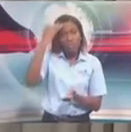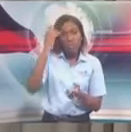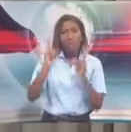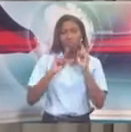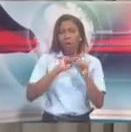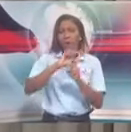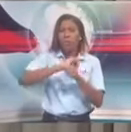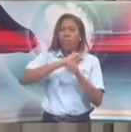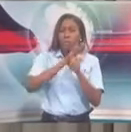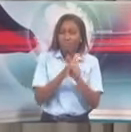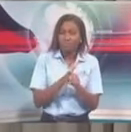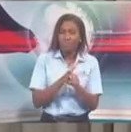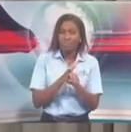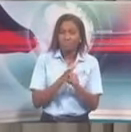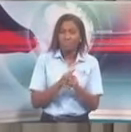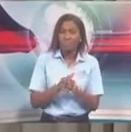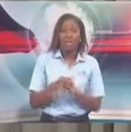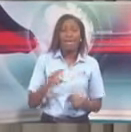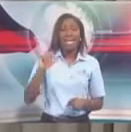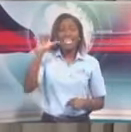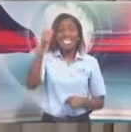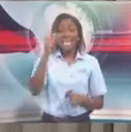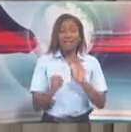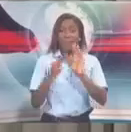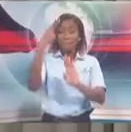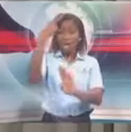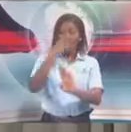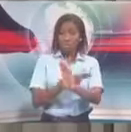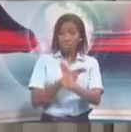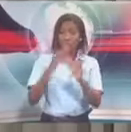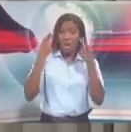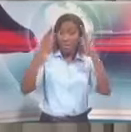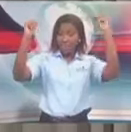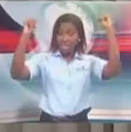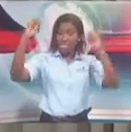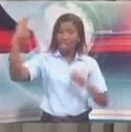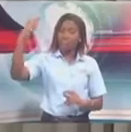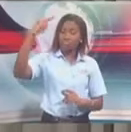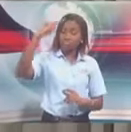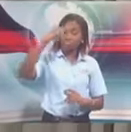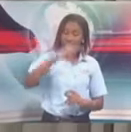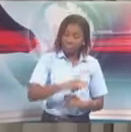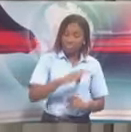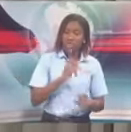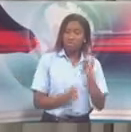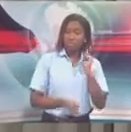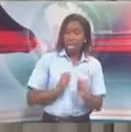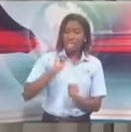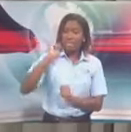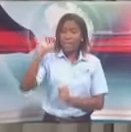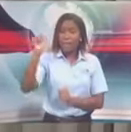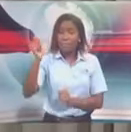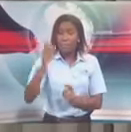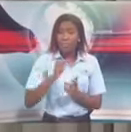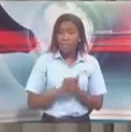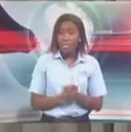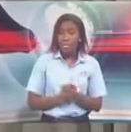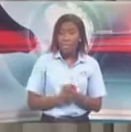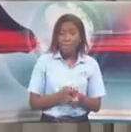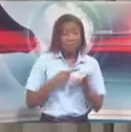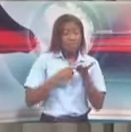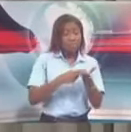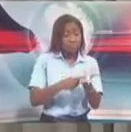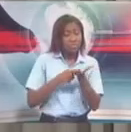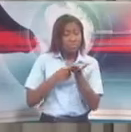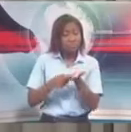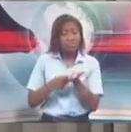Trinidad and Tobago on the 10th of March. I had a conversation with him thereafter. There was a plan for Ms. Rodriguez to come in, I believe, on the